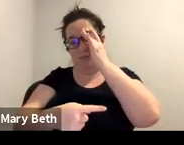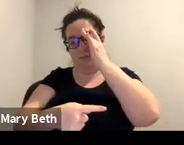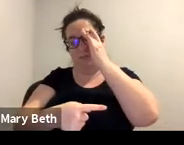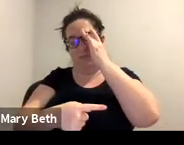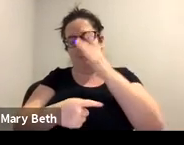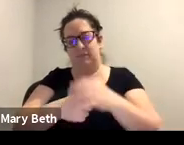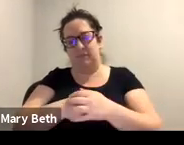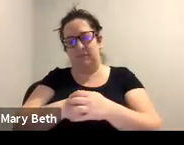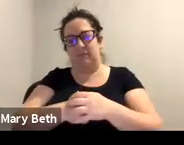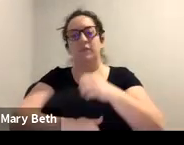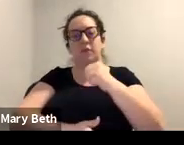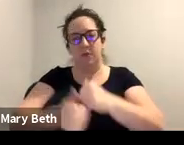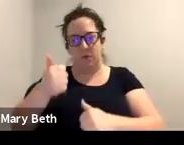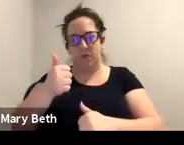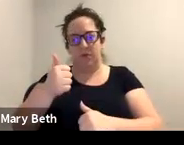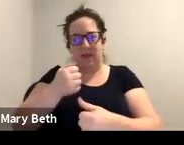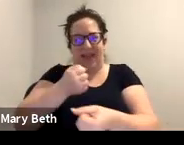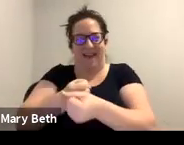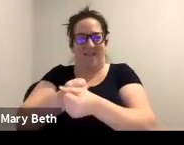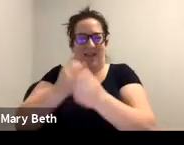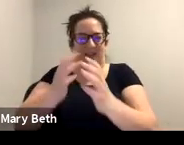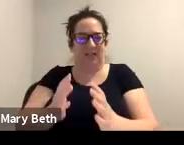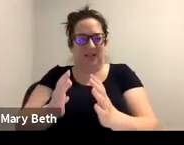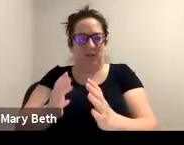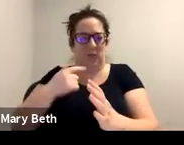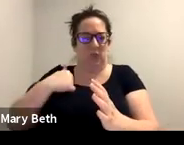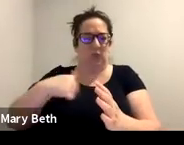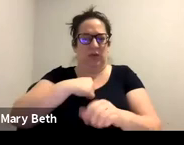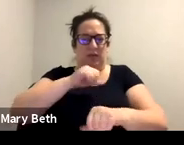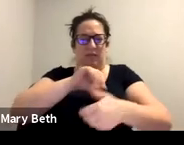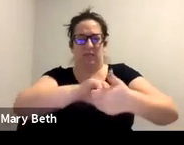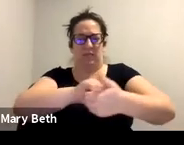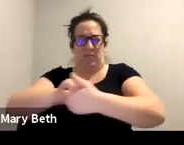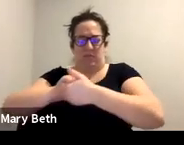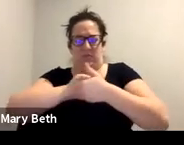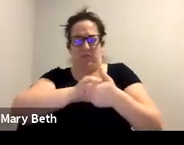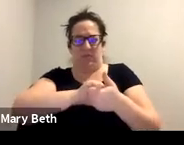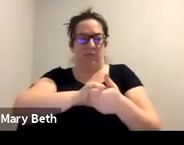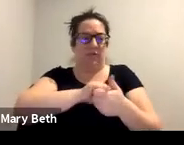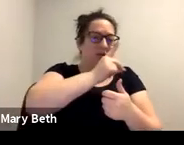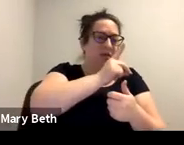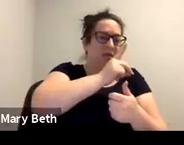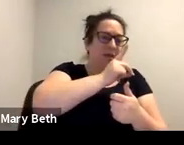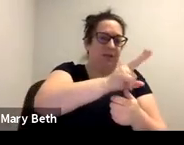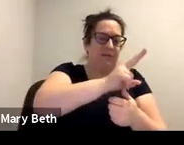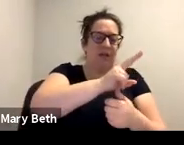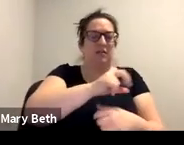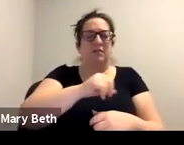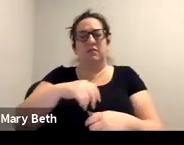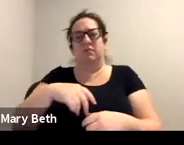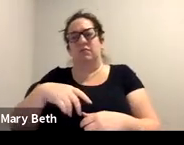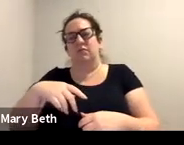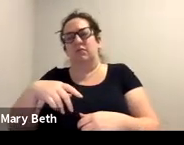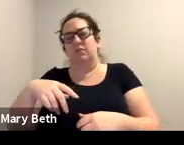of the advocates we work with either work on domestic violence protection orders or sexual assault protection orders. Um,